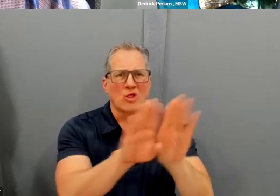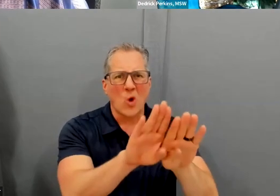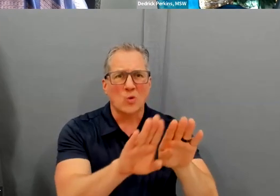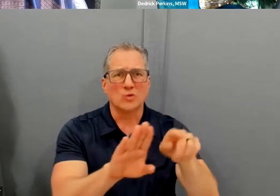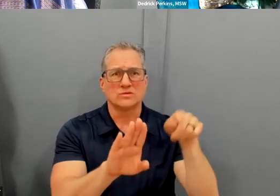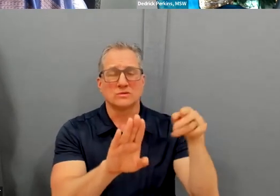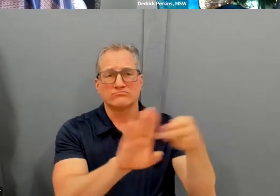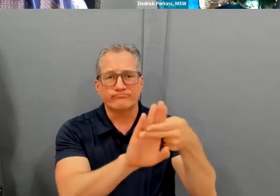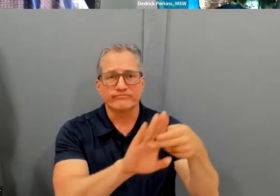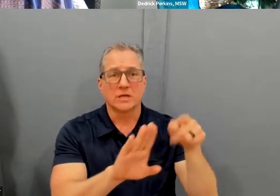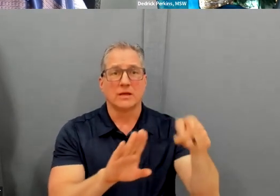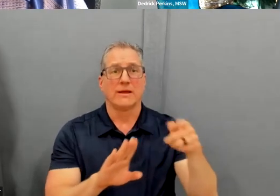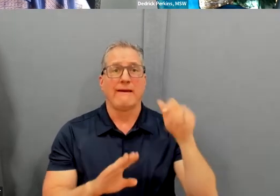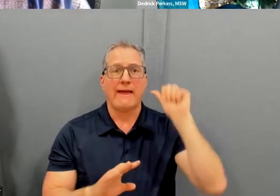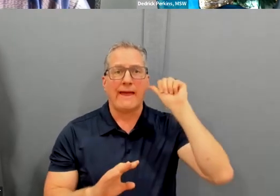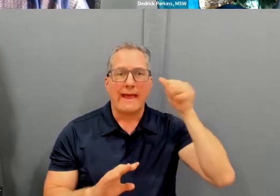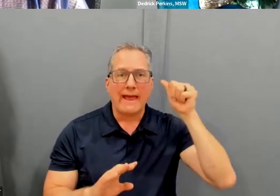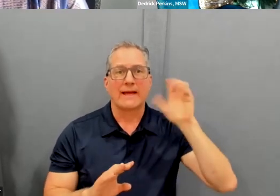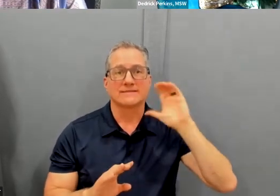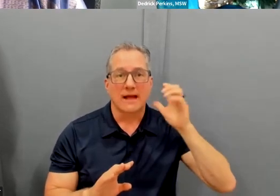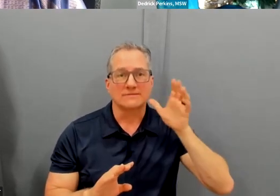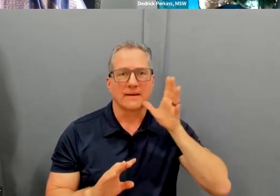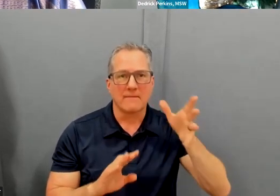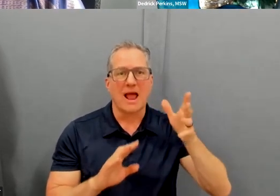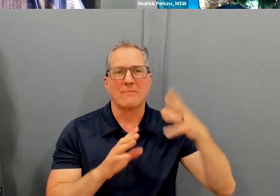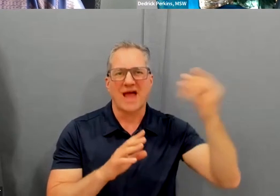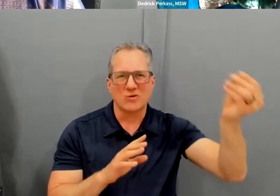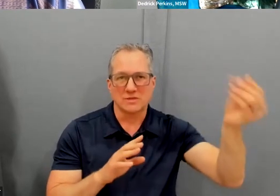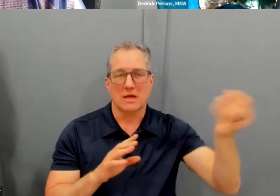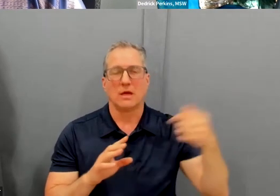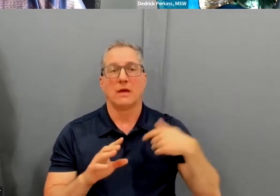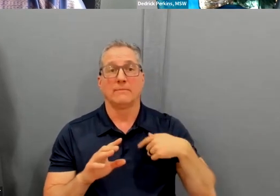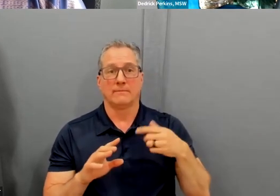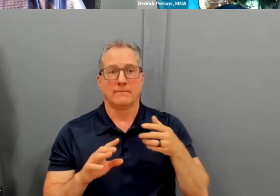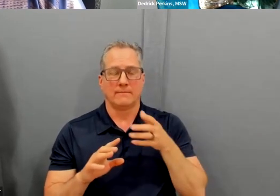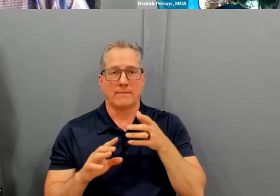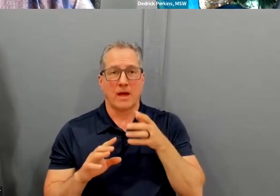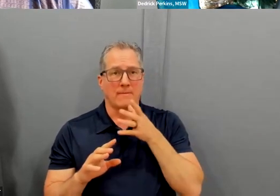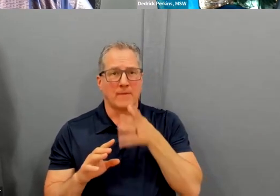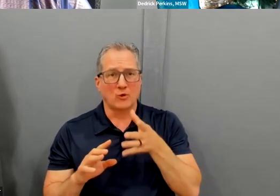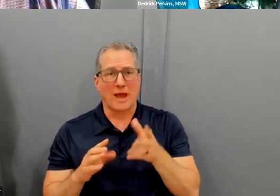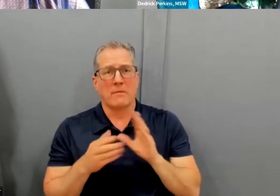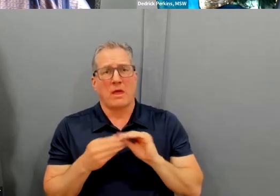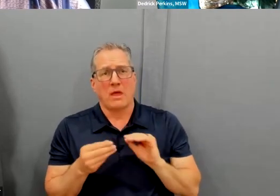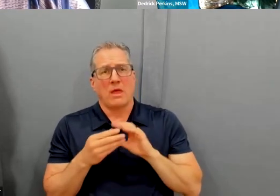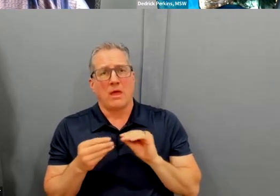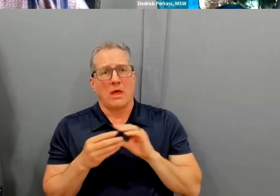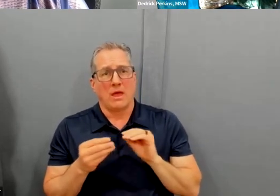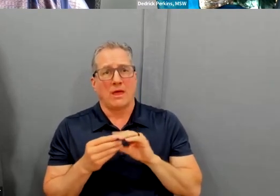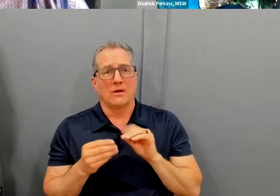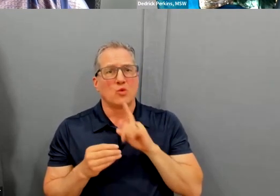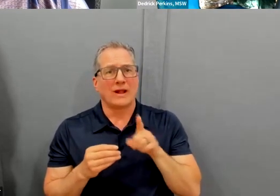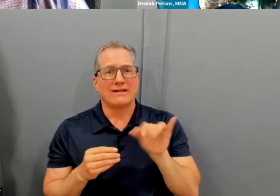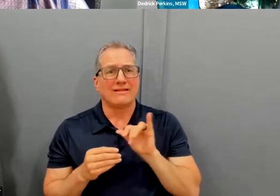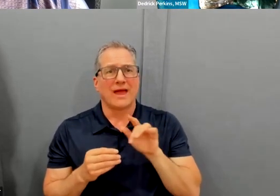And my uncles and aunties and cousins were outside. And my tutu would just share stories with me. And it was like my tutu was reliving